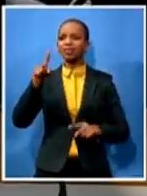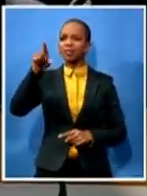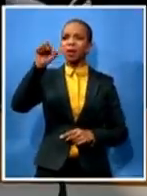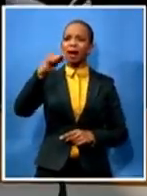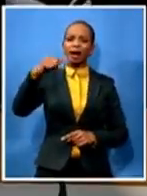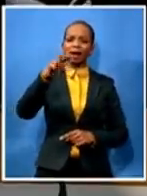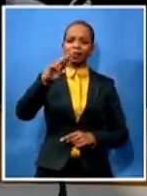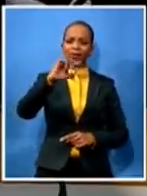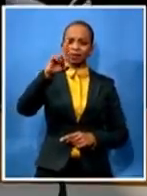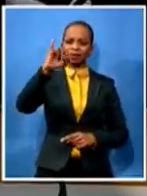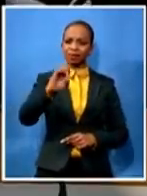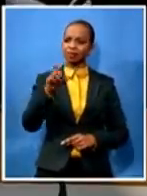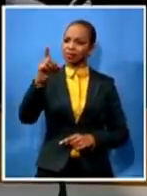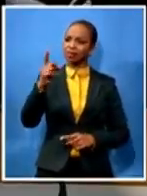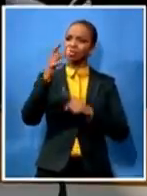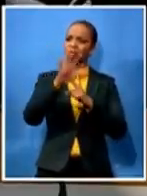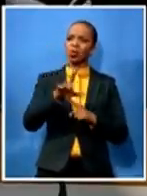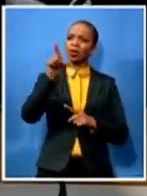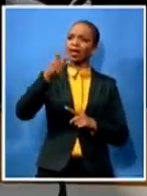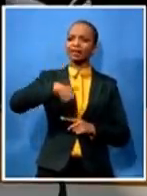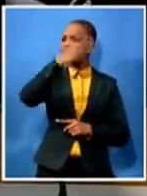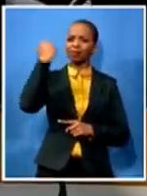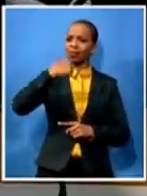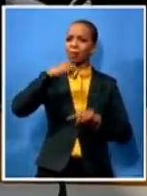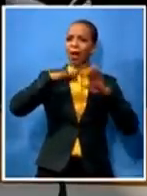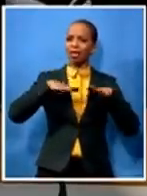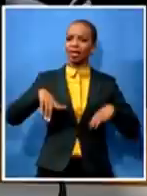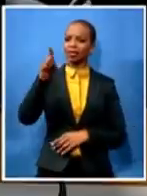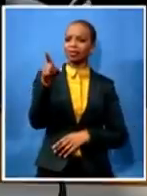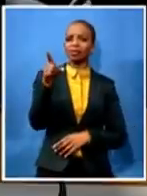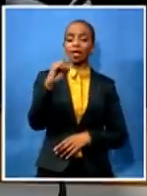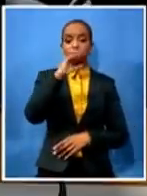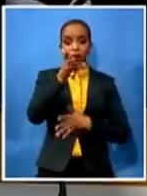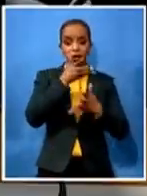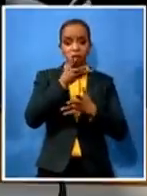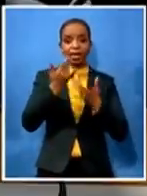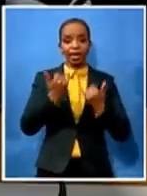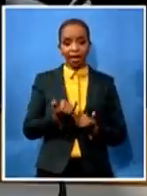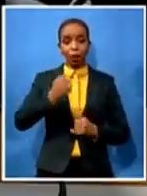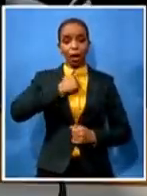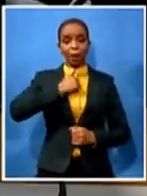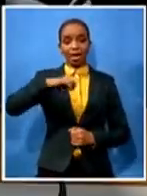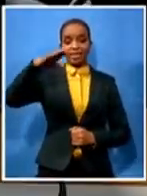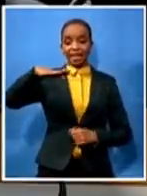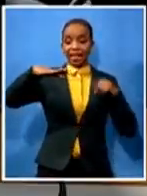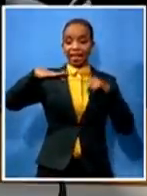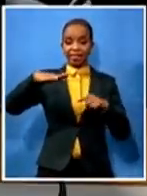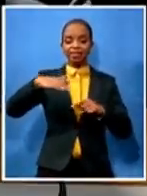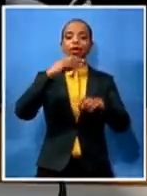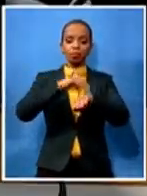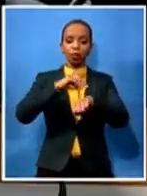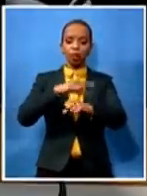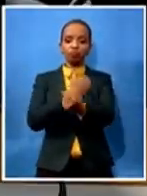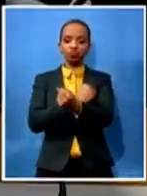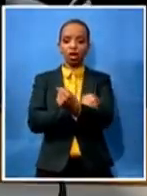kids and as we speak now my child who has a drug problem is trying by all means to survive but they get chastised